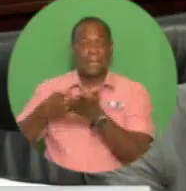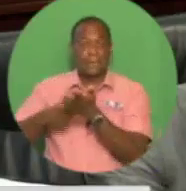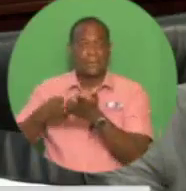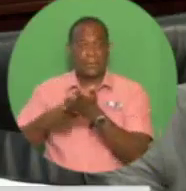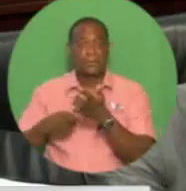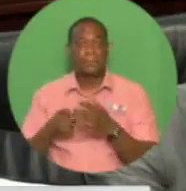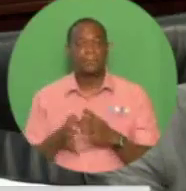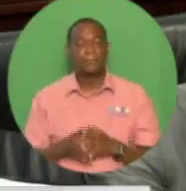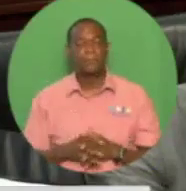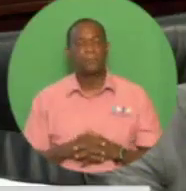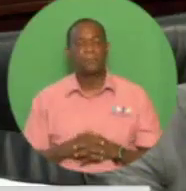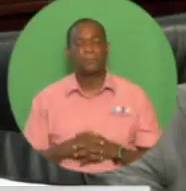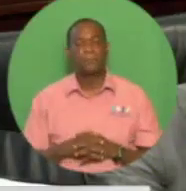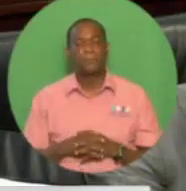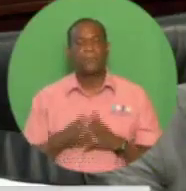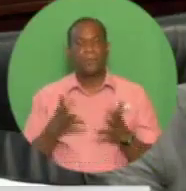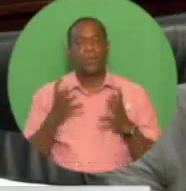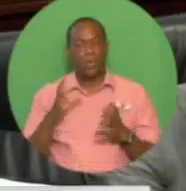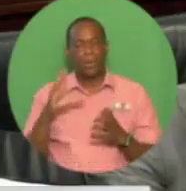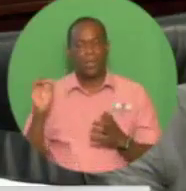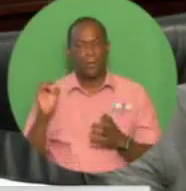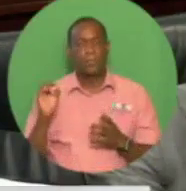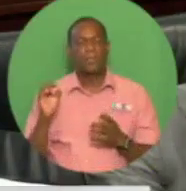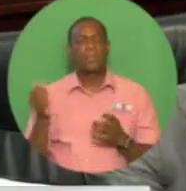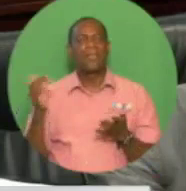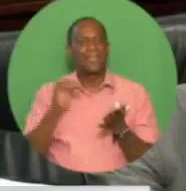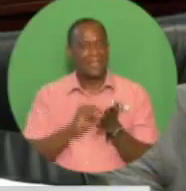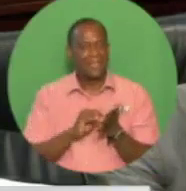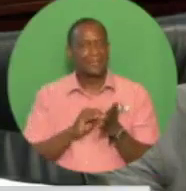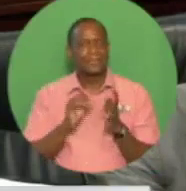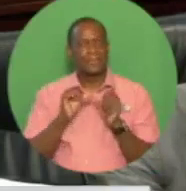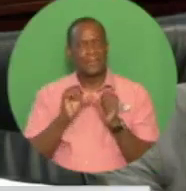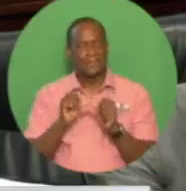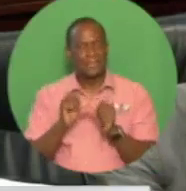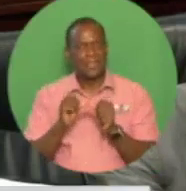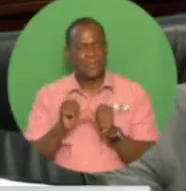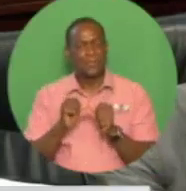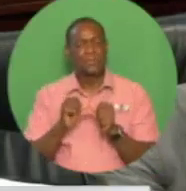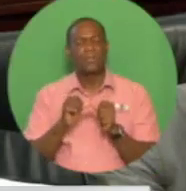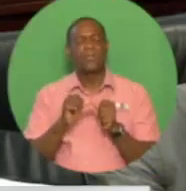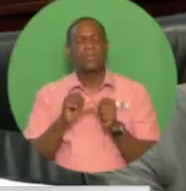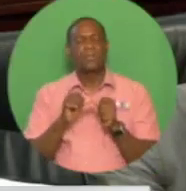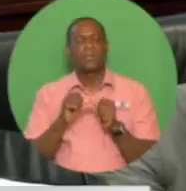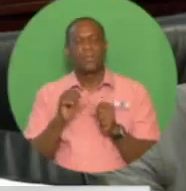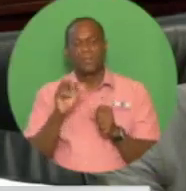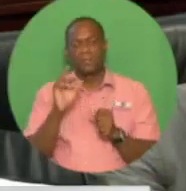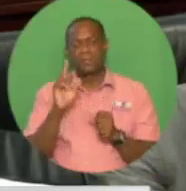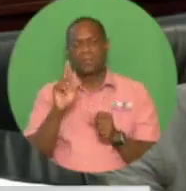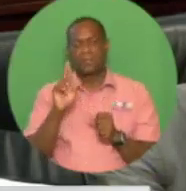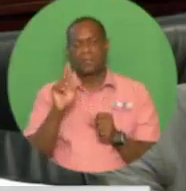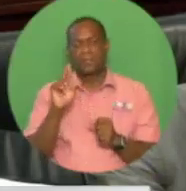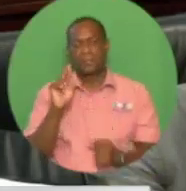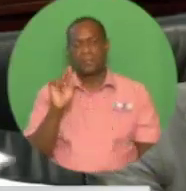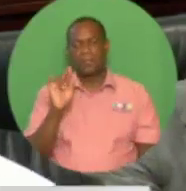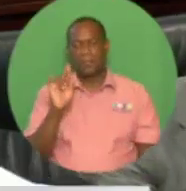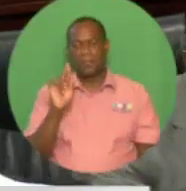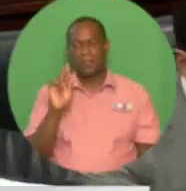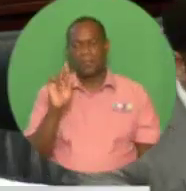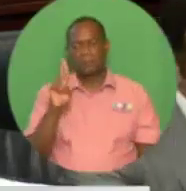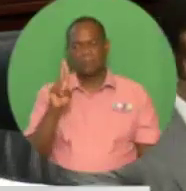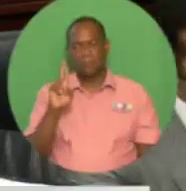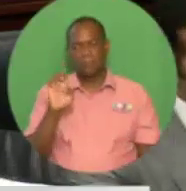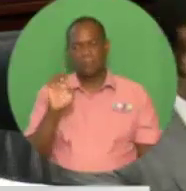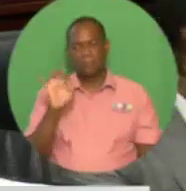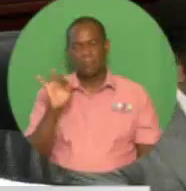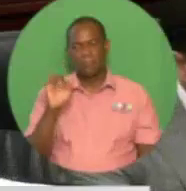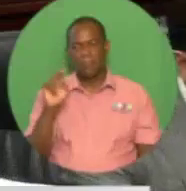import of motor gasoline, diesel, aviation-fueled liquefied petroleum gas, and other petroleum-based products for the domestic